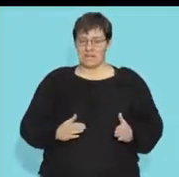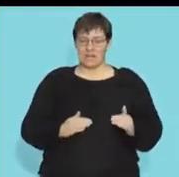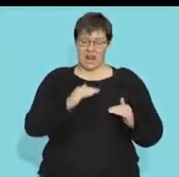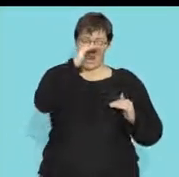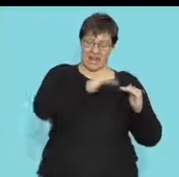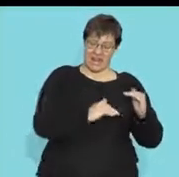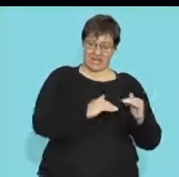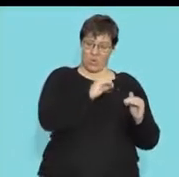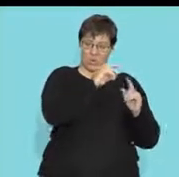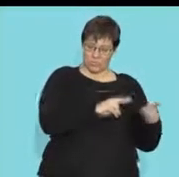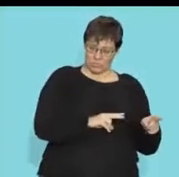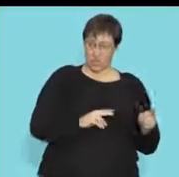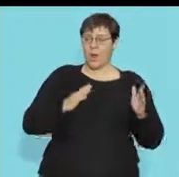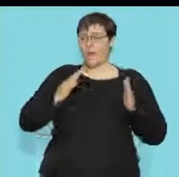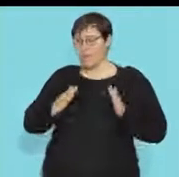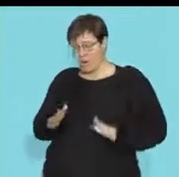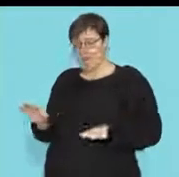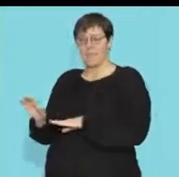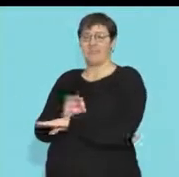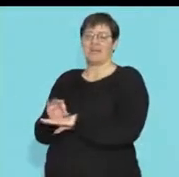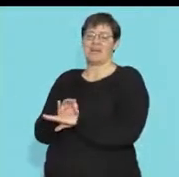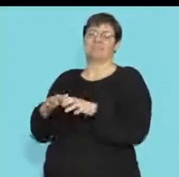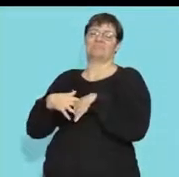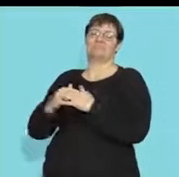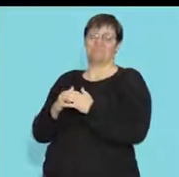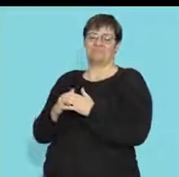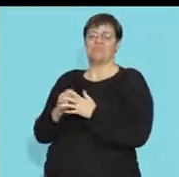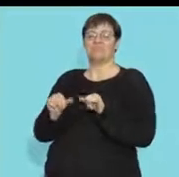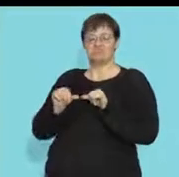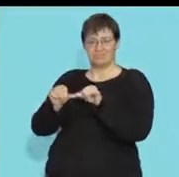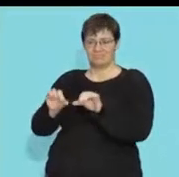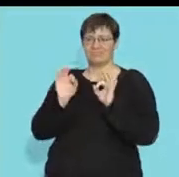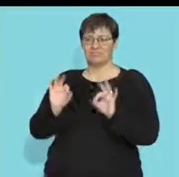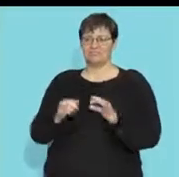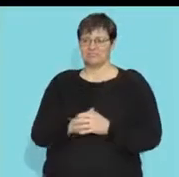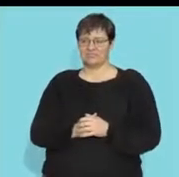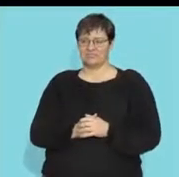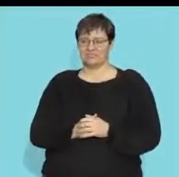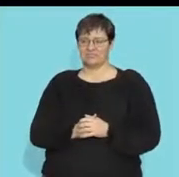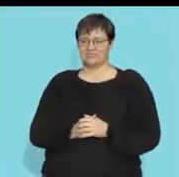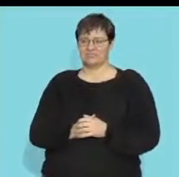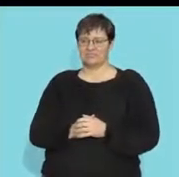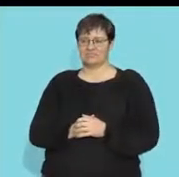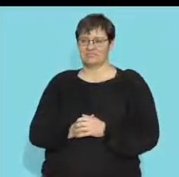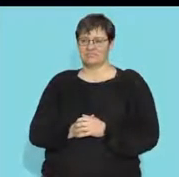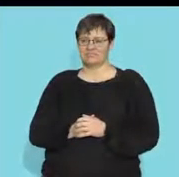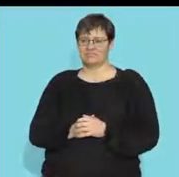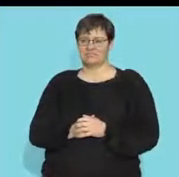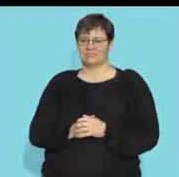shortage of oxygen my body makes a plan in order for that to be encompassed